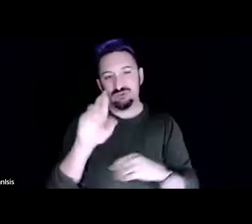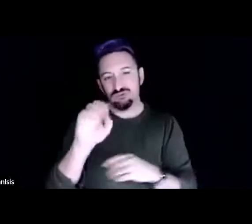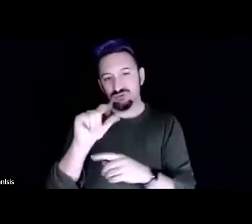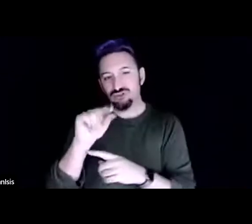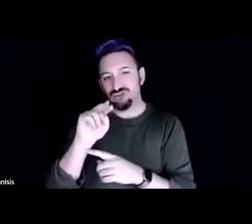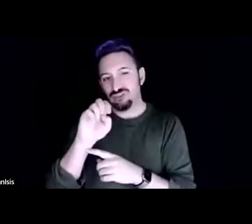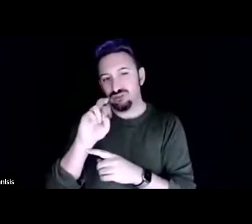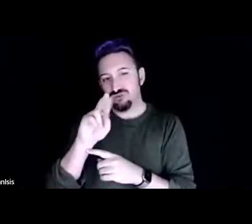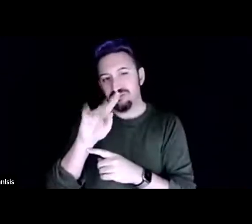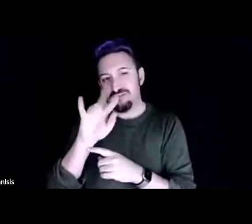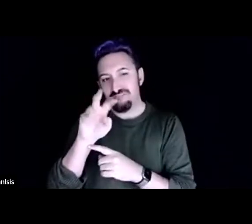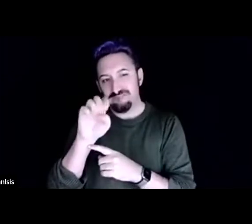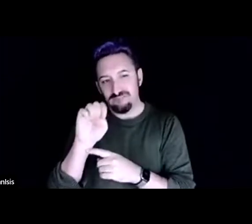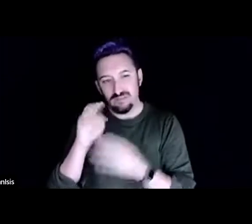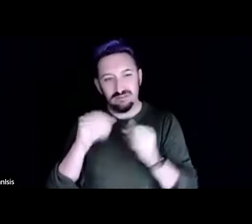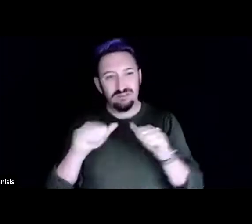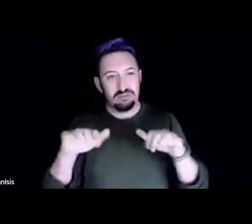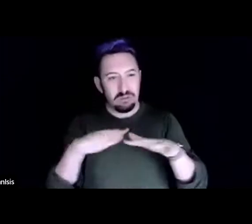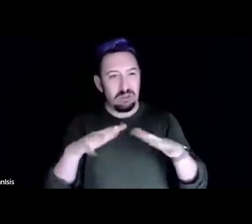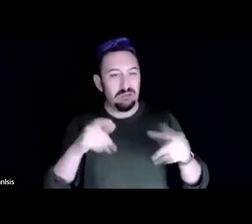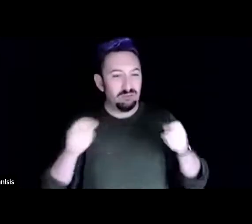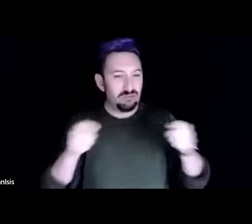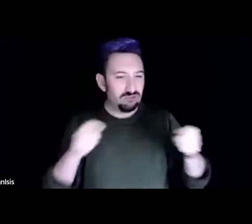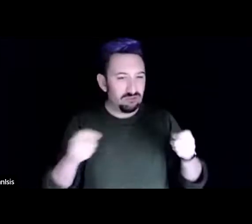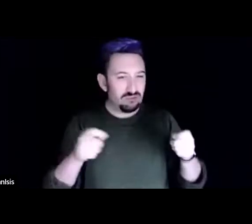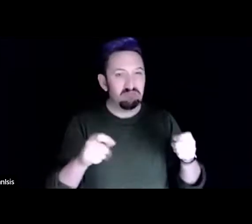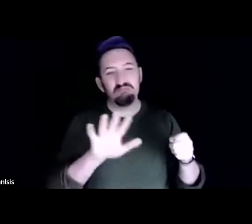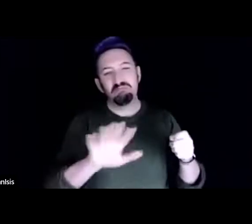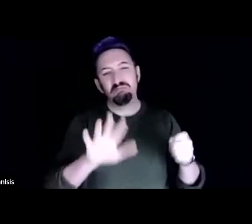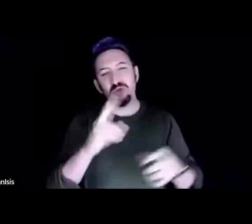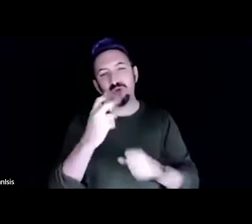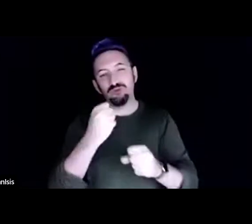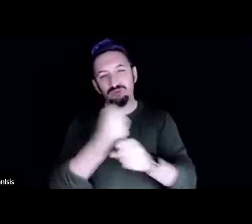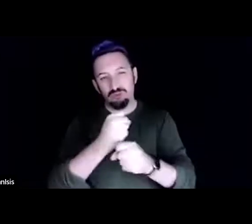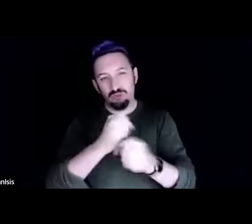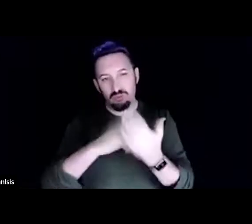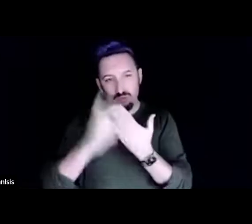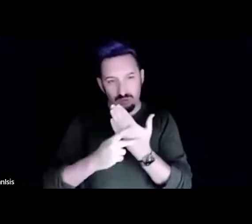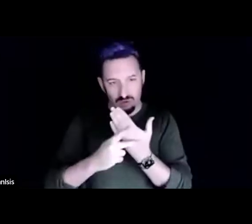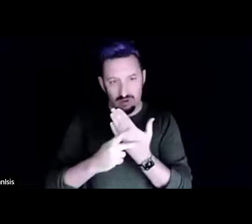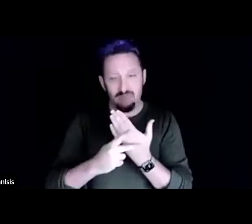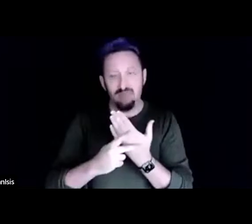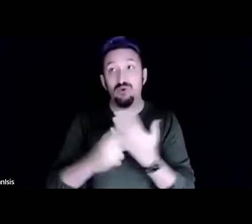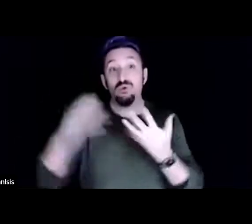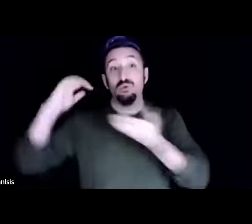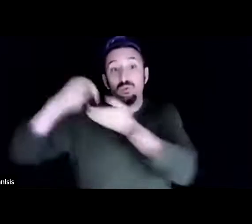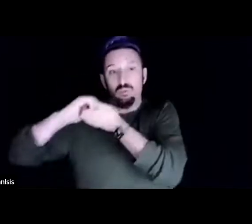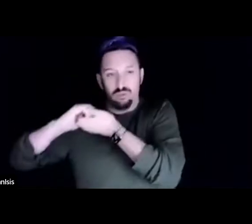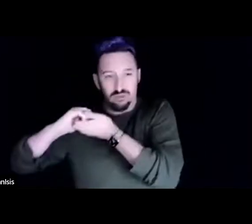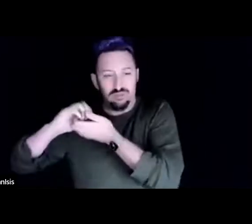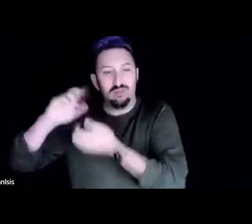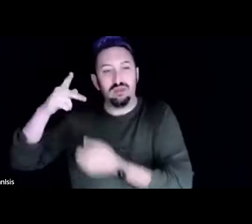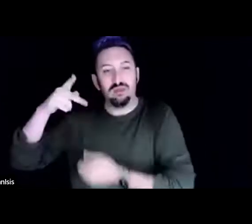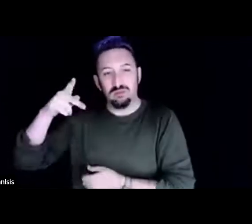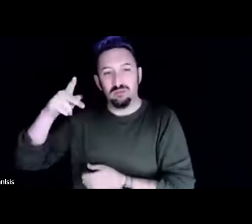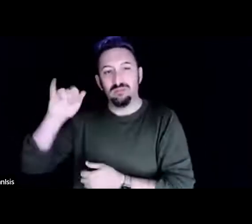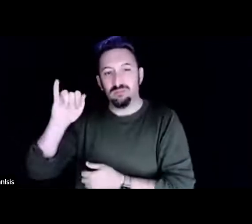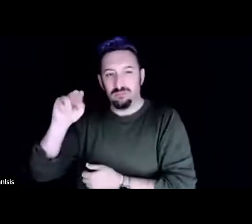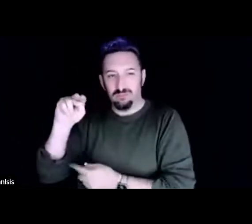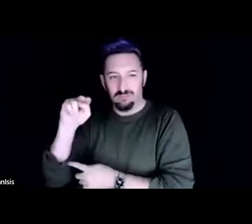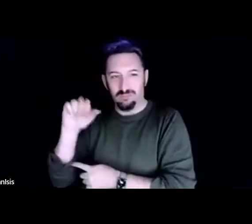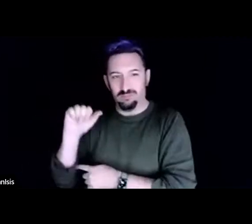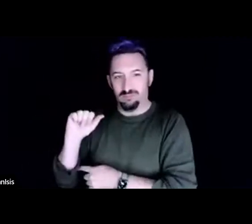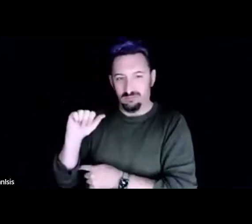program in connection with the Permaculture Institute in North America that can offer a permaculture diploma.